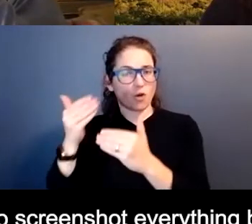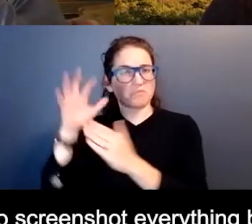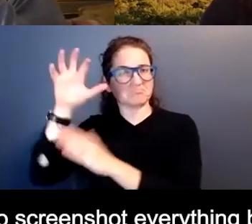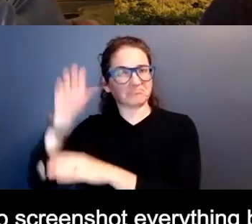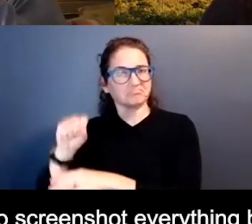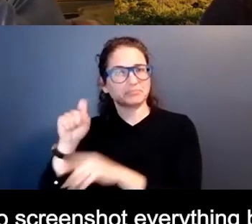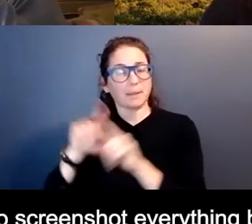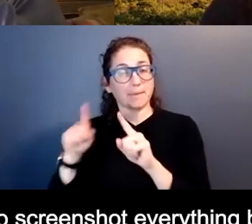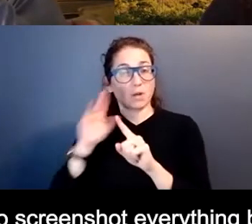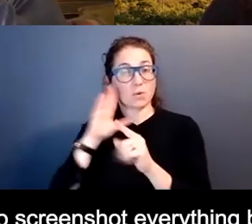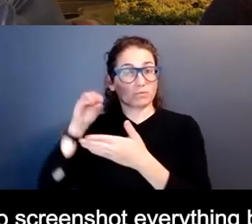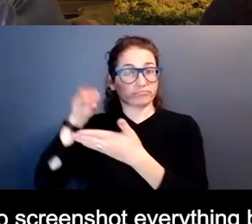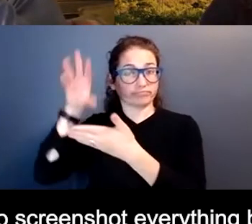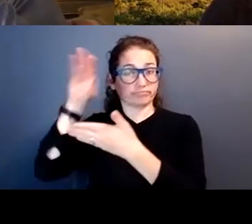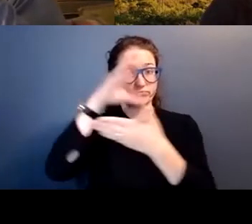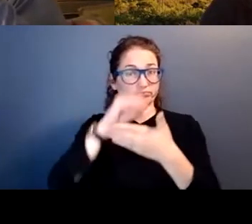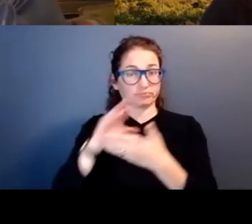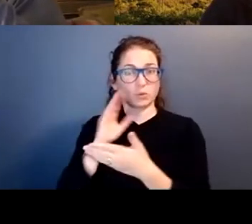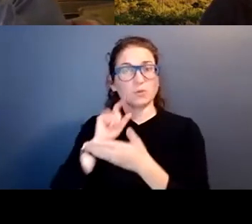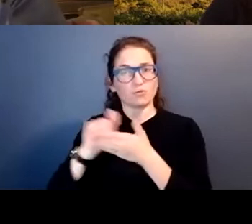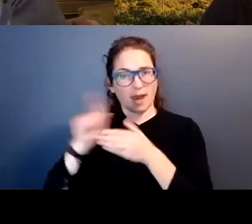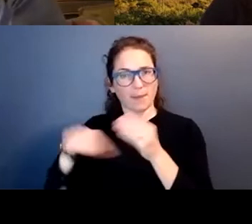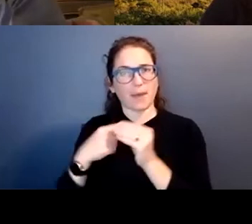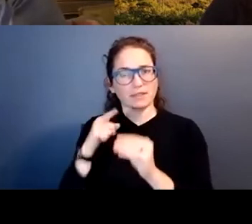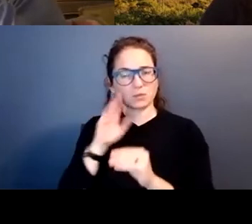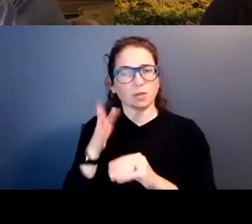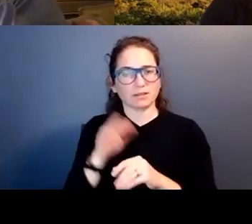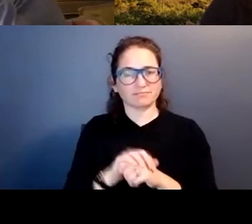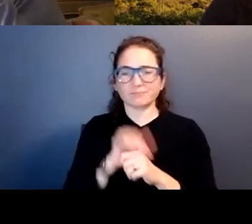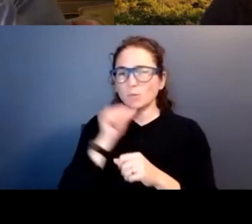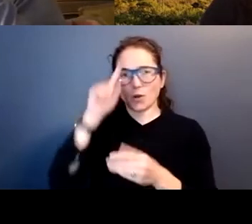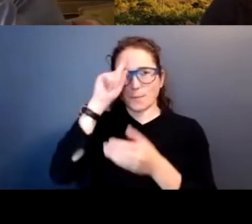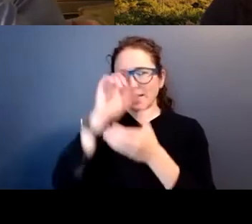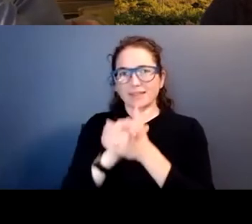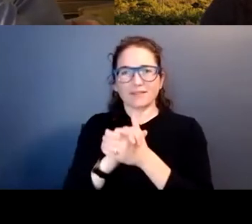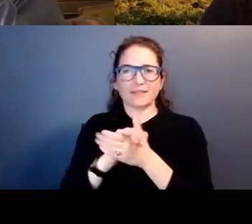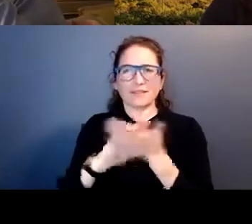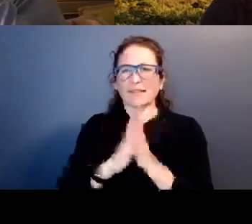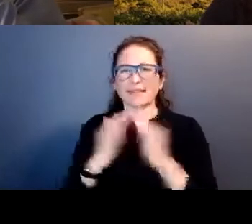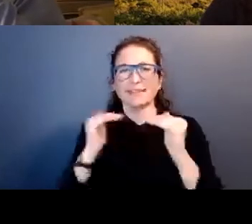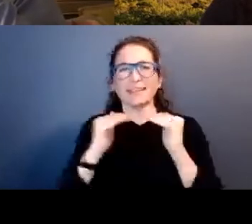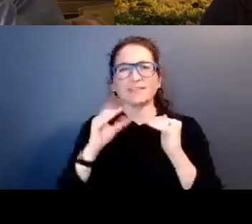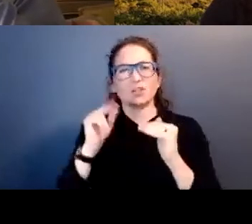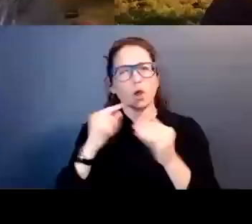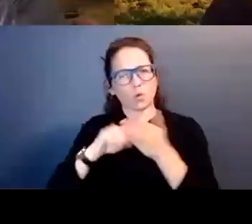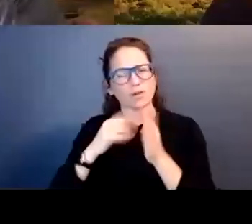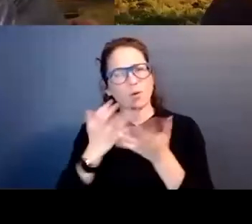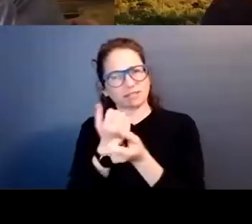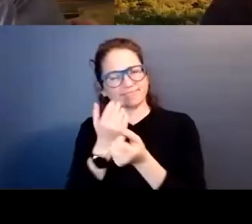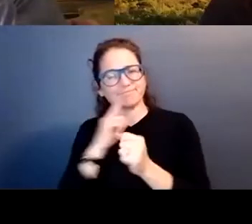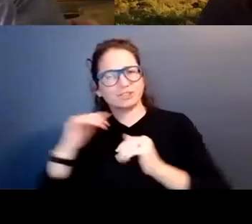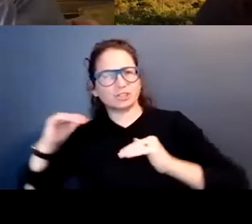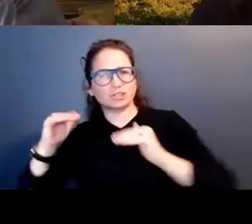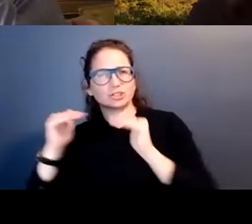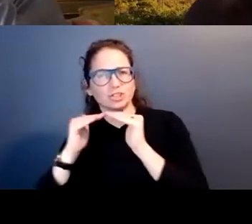but we're going to screenshot everything because we're going to write about this because we don't believe in getting even, we believe in getting justice. And that's what I teach my